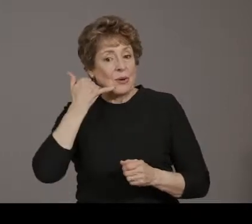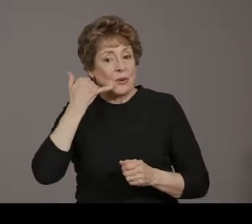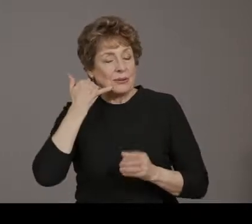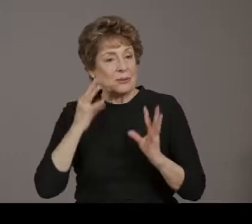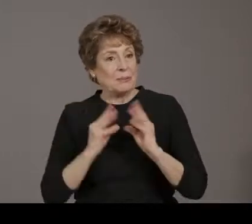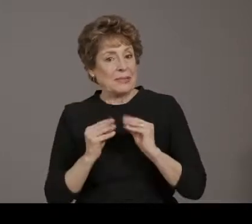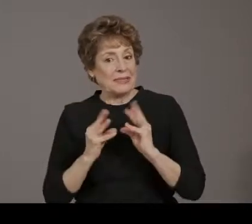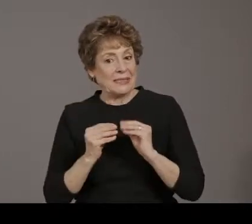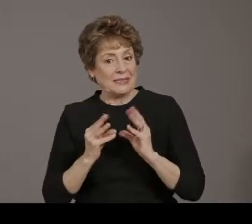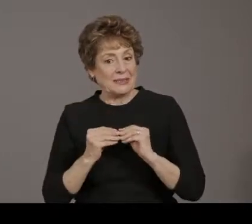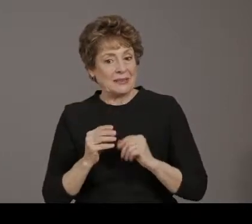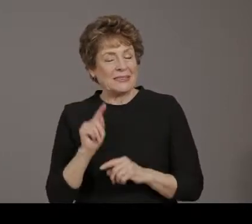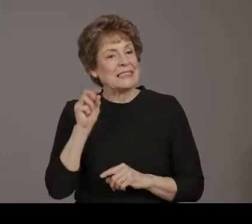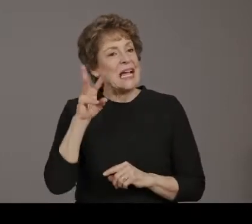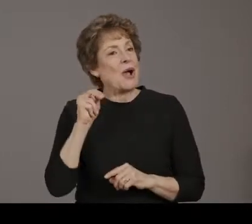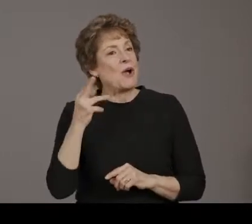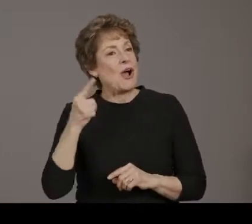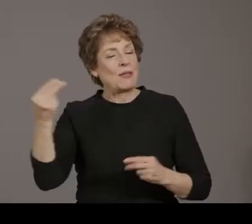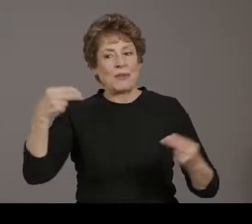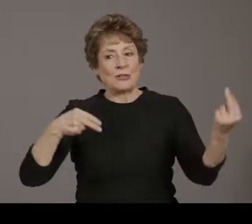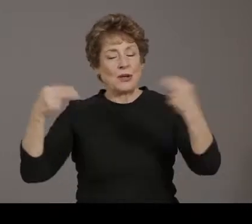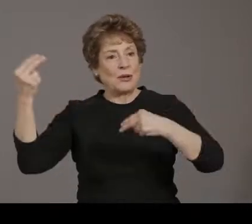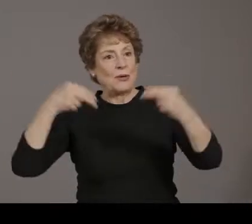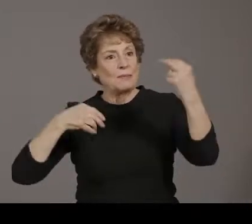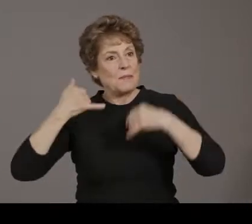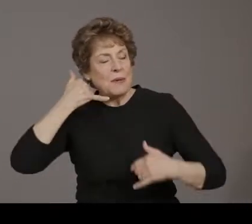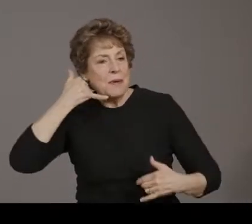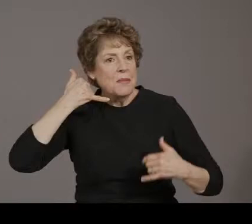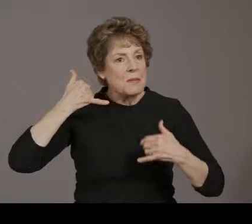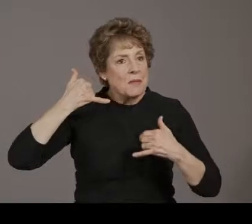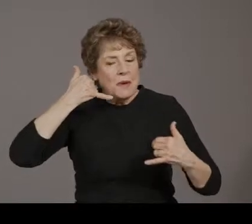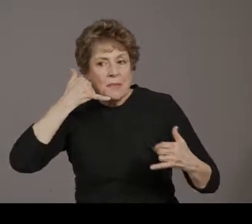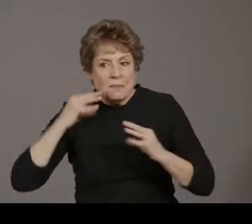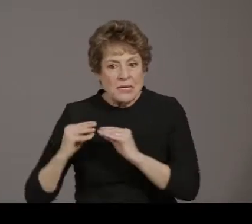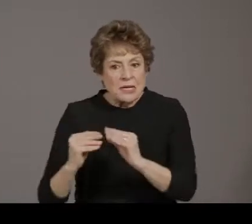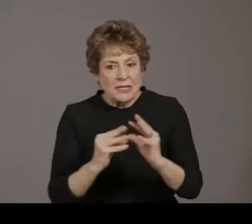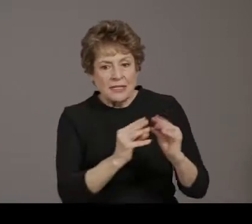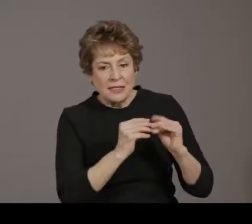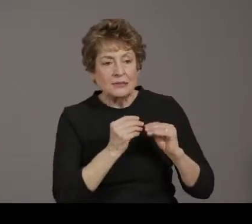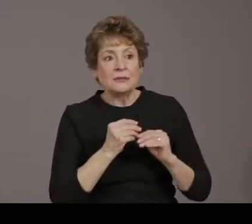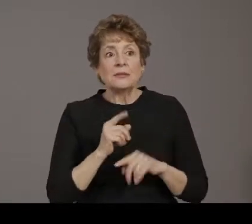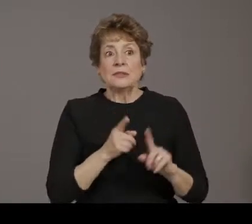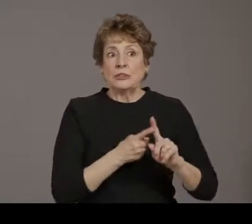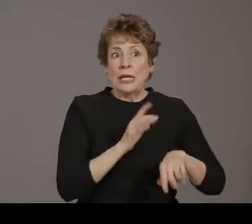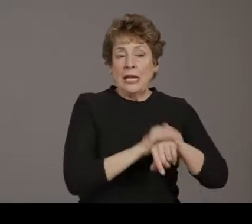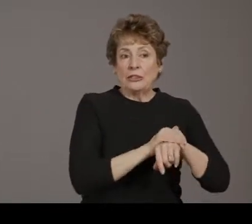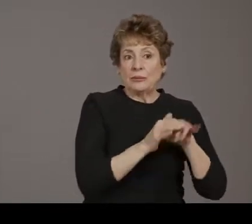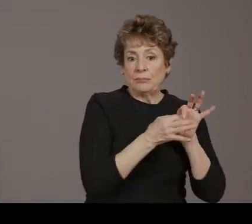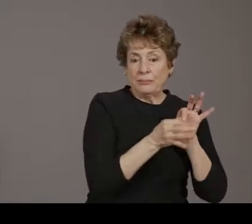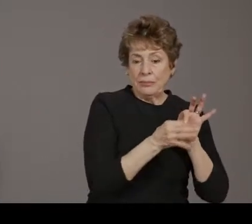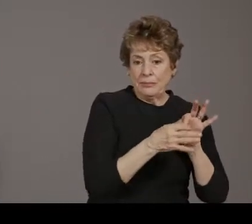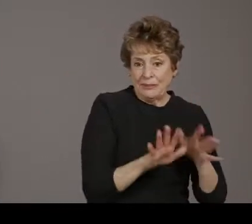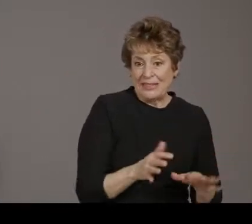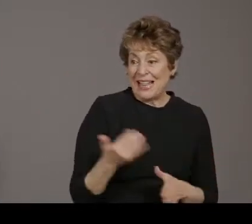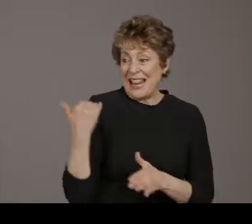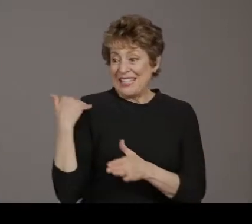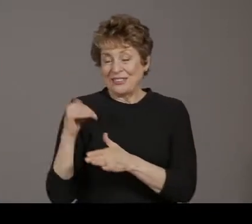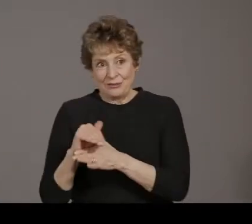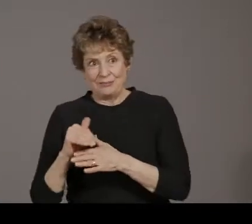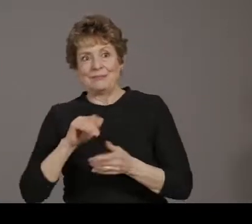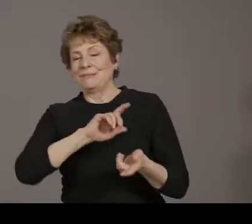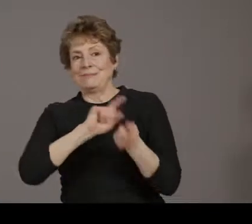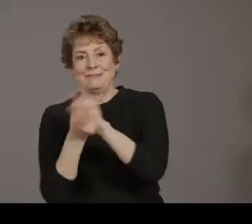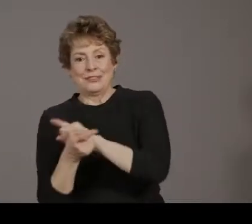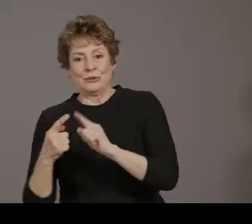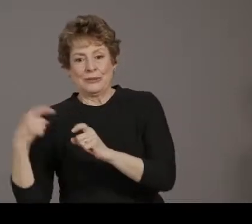people participate in last night's Spanish town hall. However, we sent out pre-messaging prior to